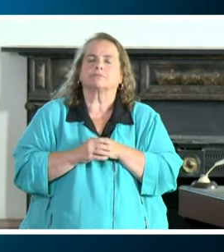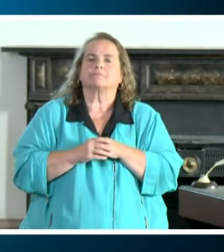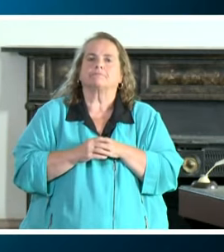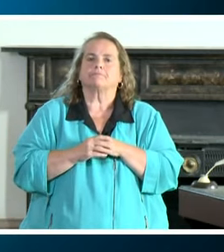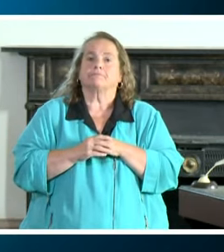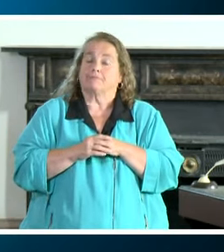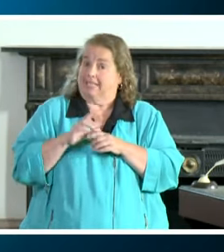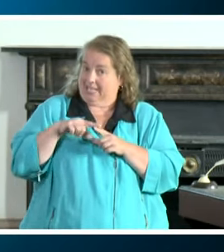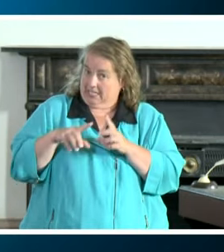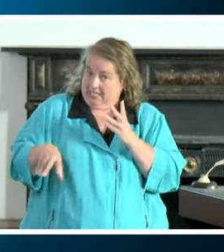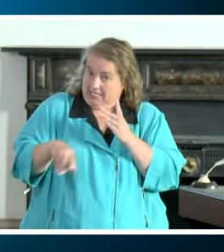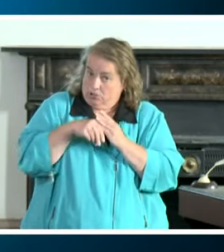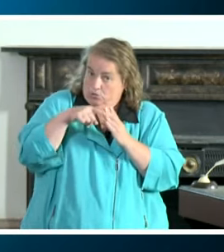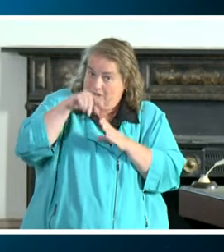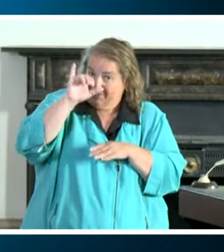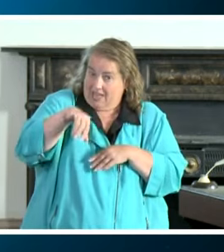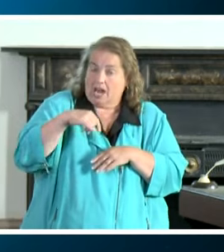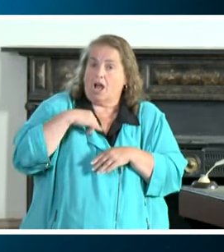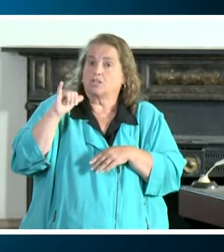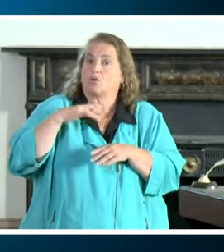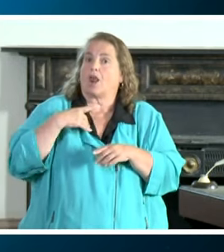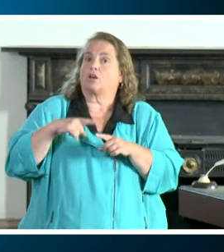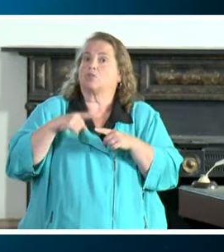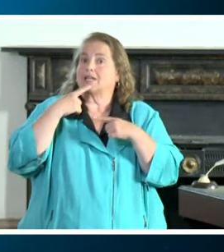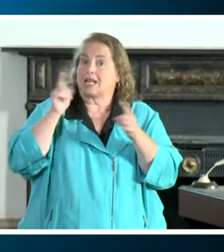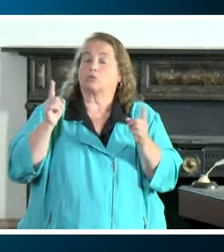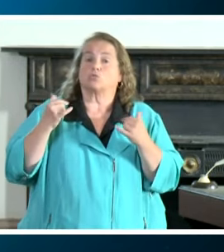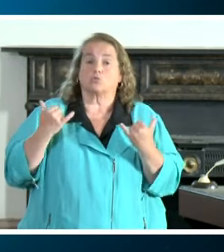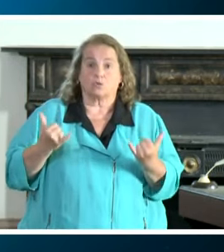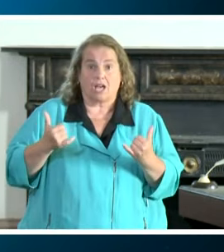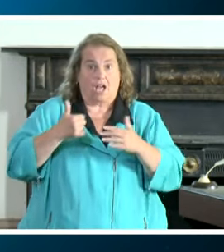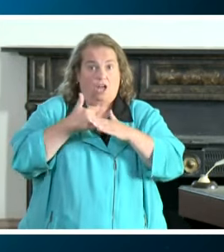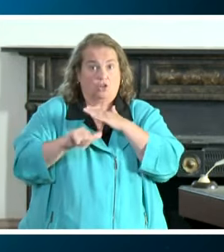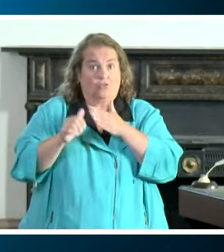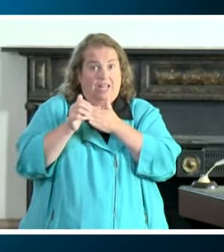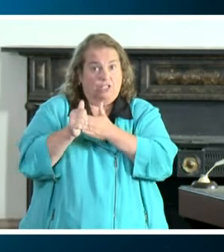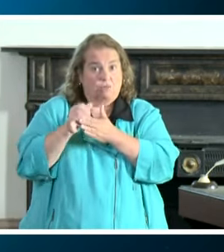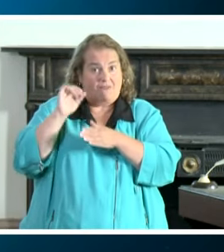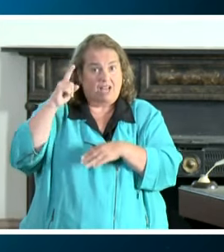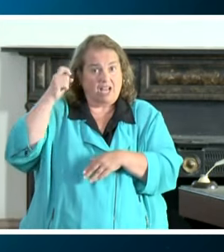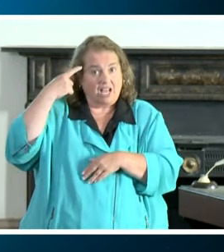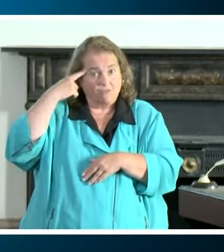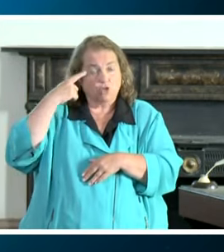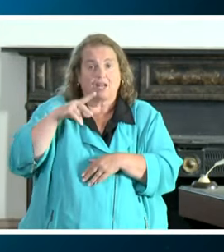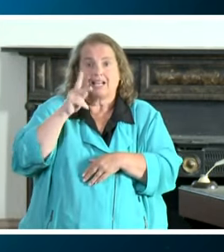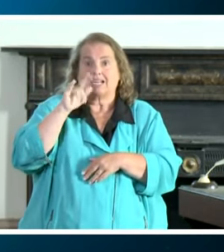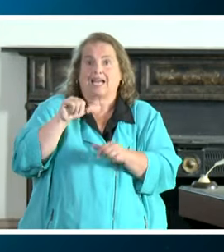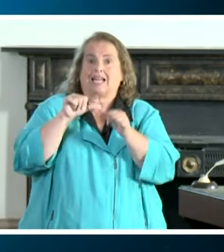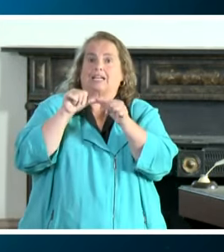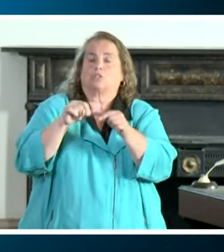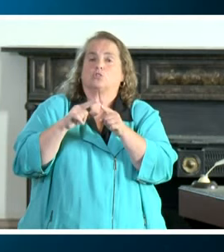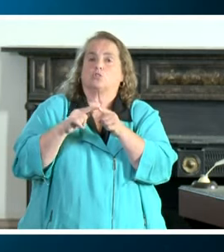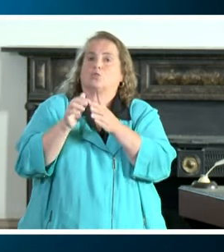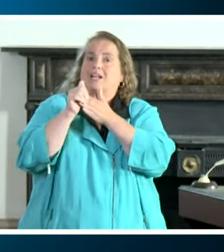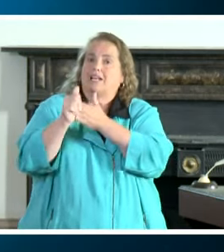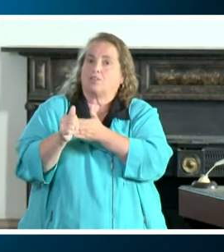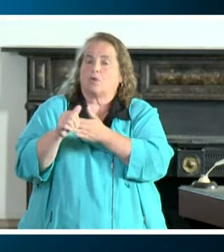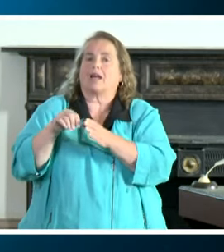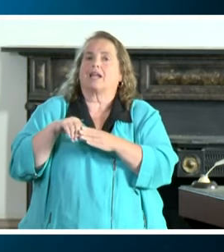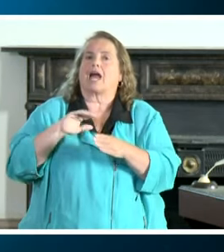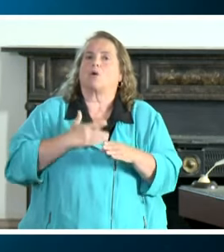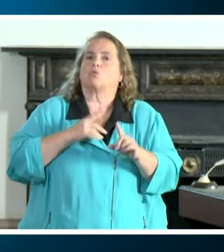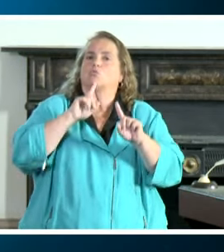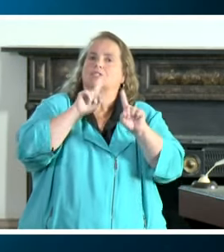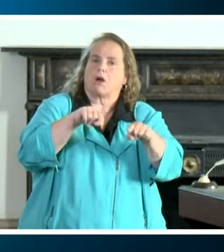In addition, I would also like to announce that today, under the leadership of Governor Beshear, Kentucky continues to lead the way in our response